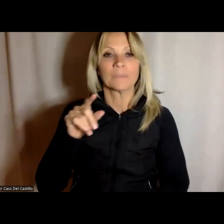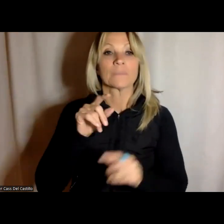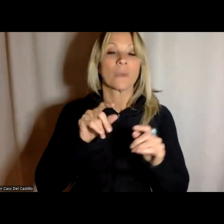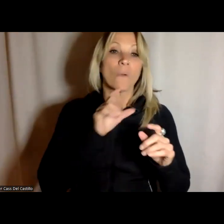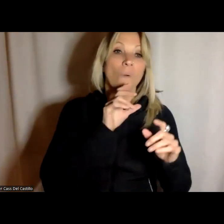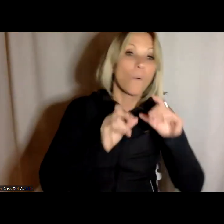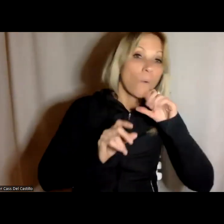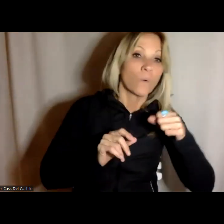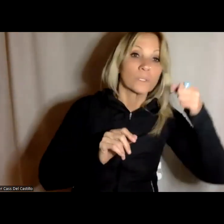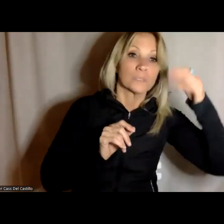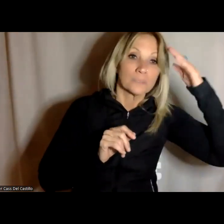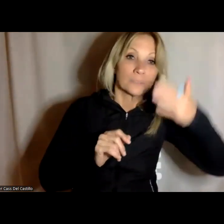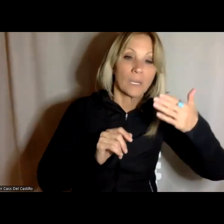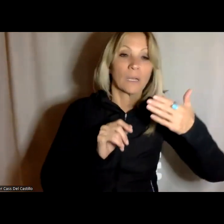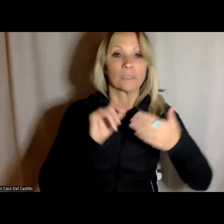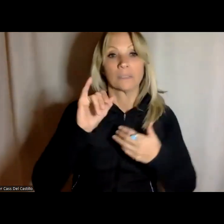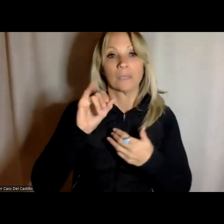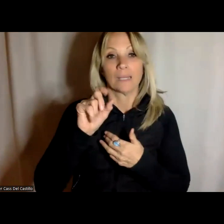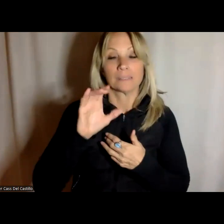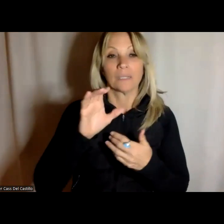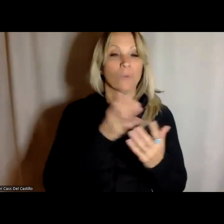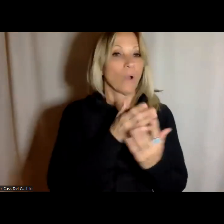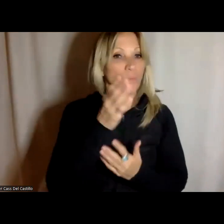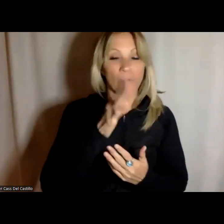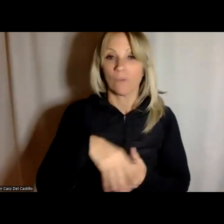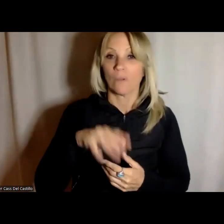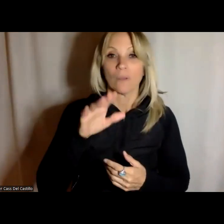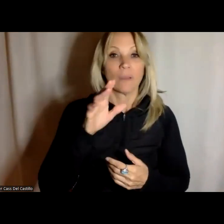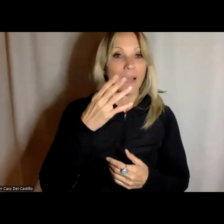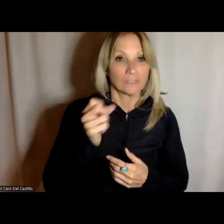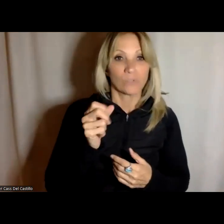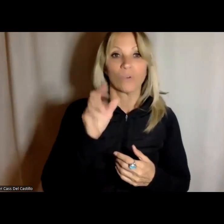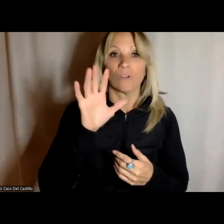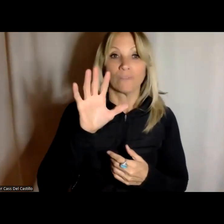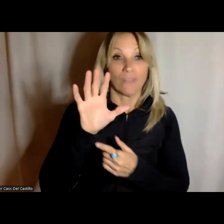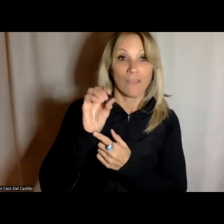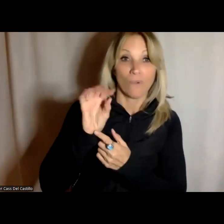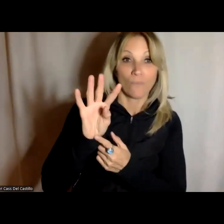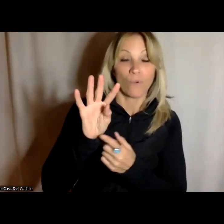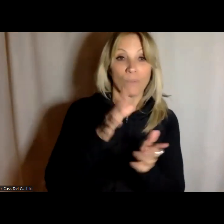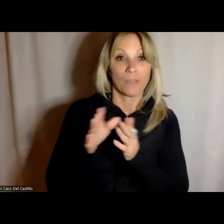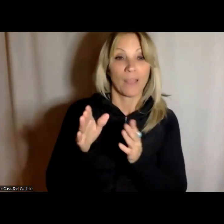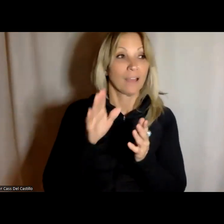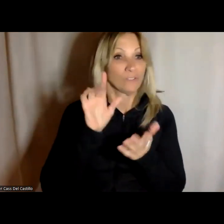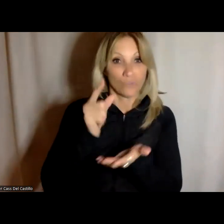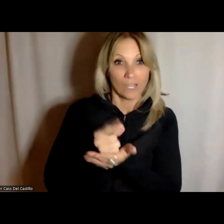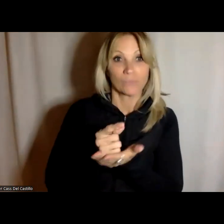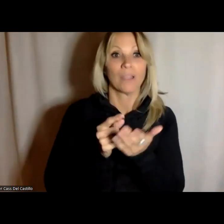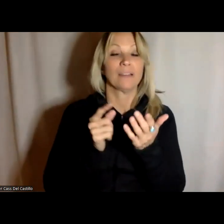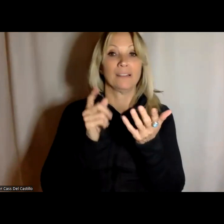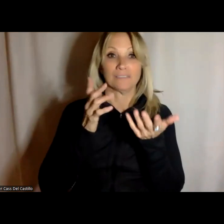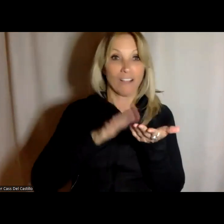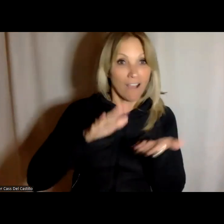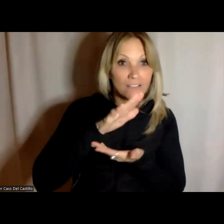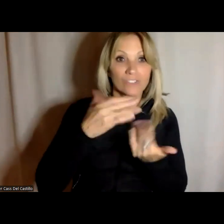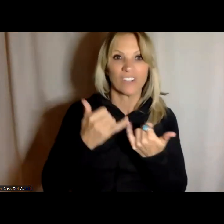went all through middle school and high school with a 504 plan and then went away to college and graduated and now is uh living and working out of state so